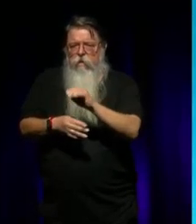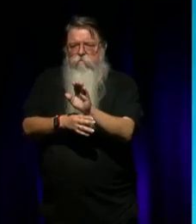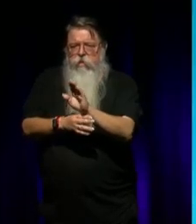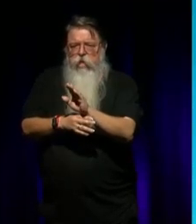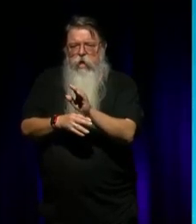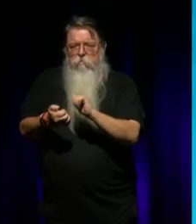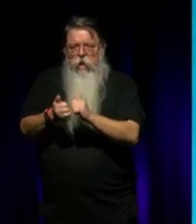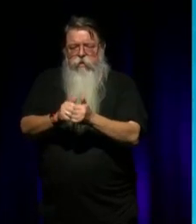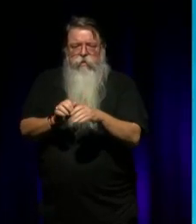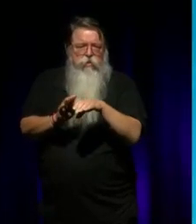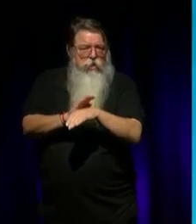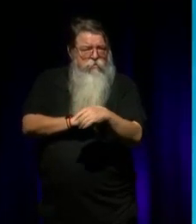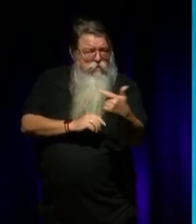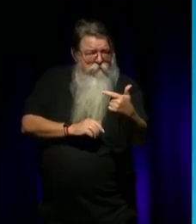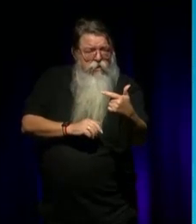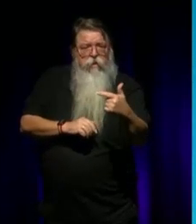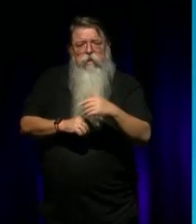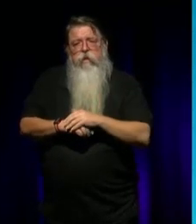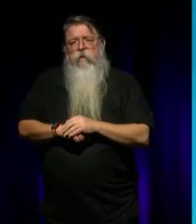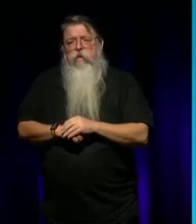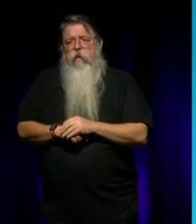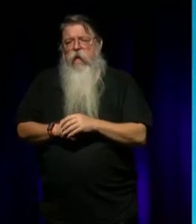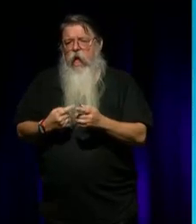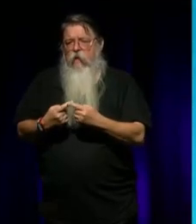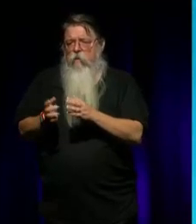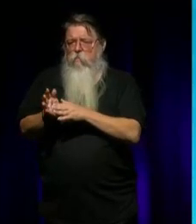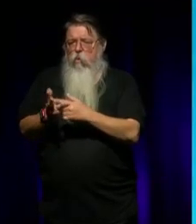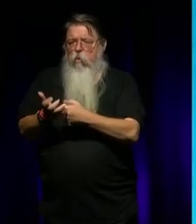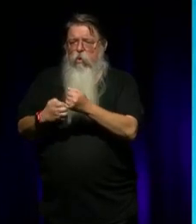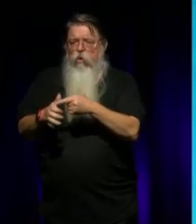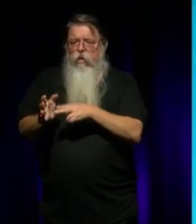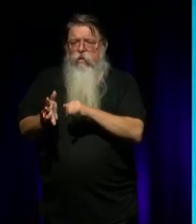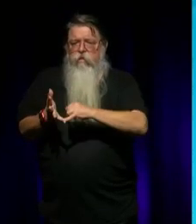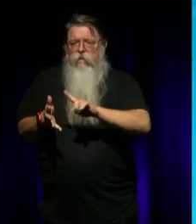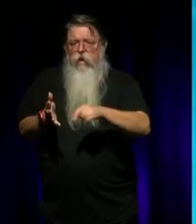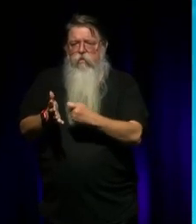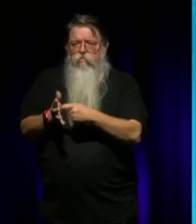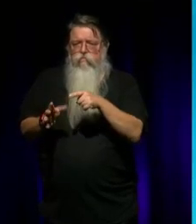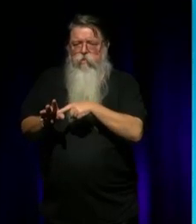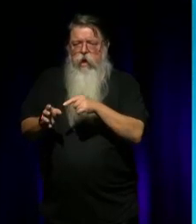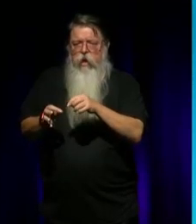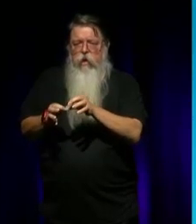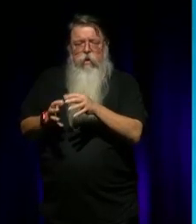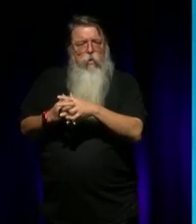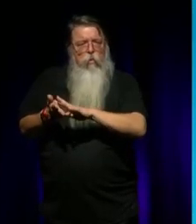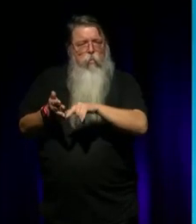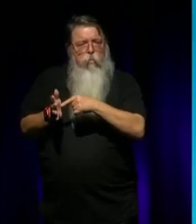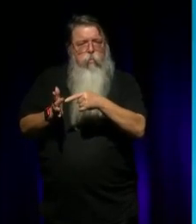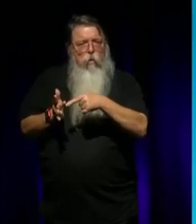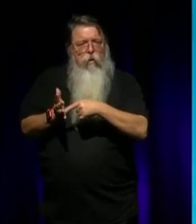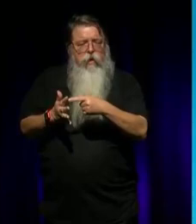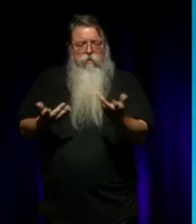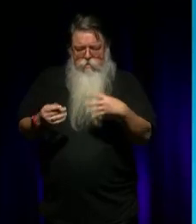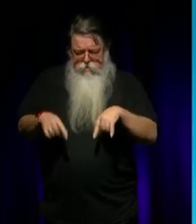media partner, Channel 7. Our major sponsors, Morgans and Ray White, and our event supporters, Brisbane Convention and Exhibition Centre,